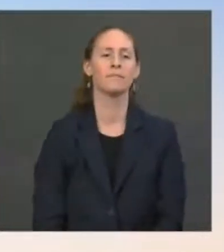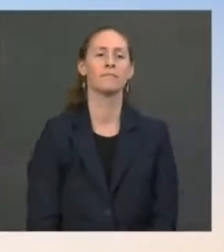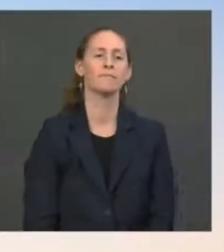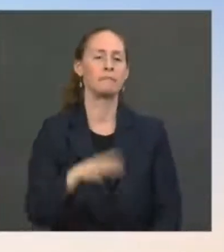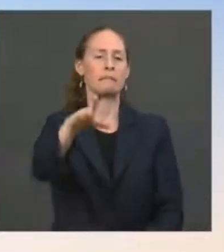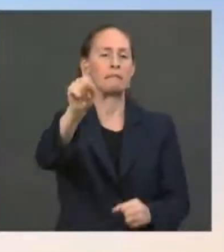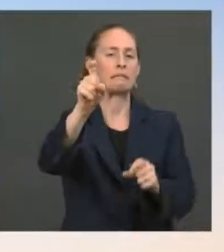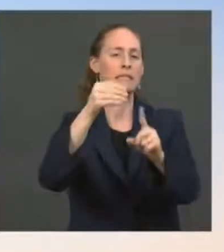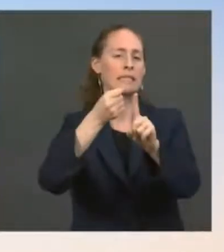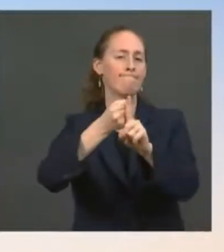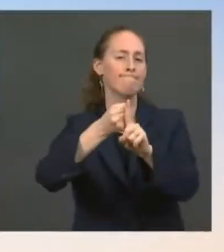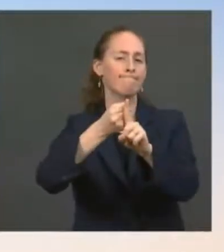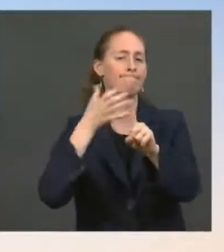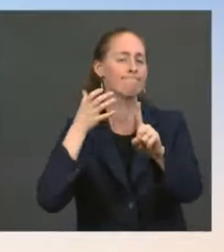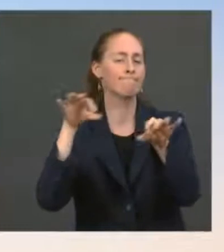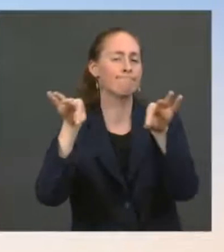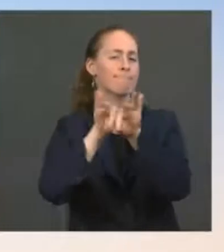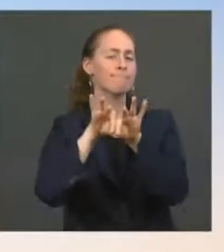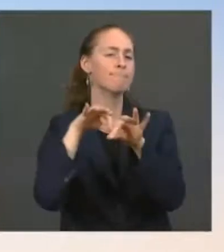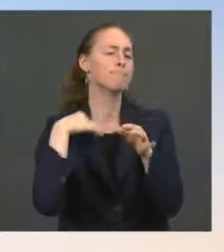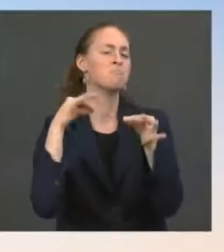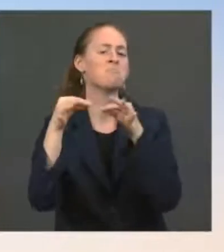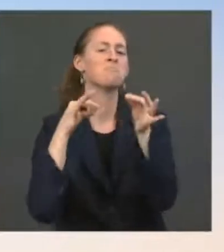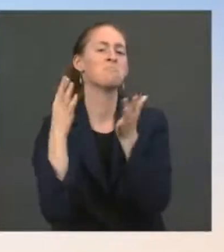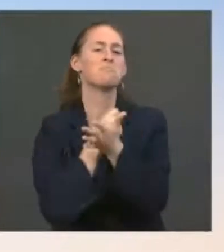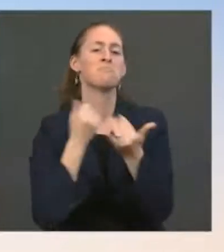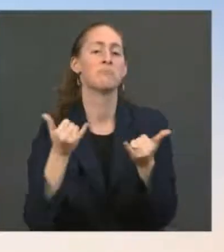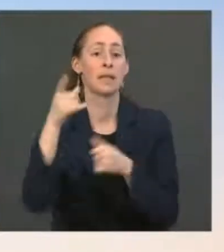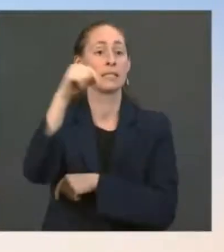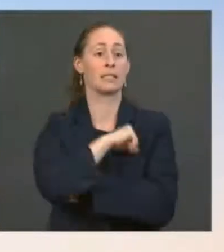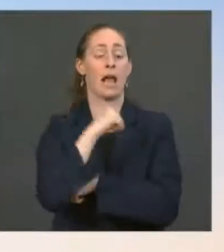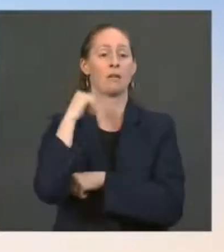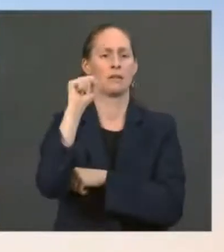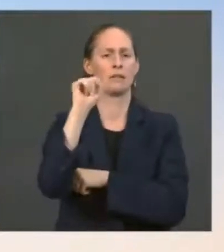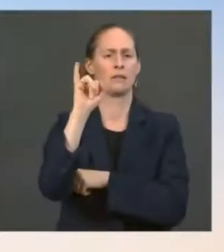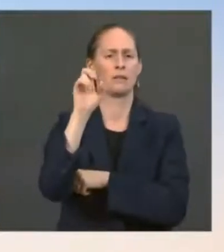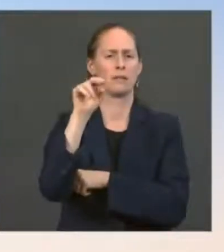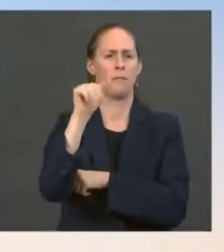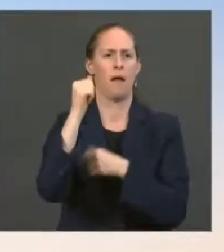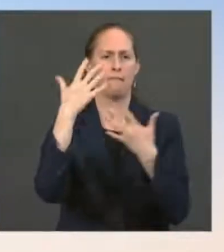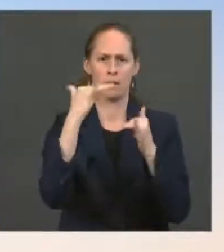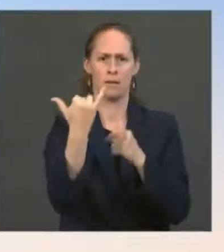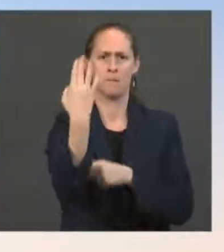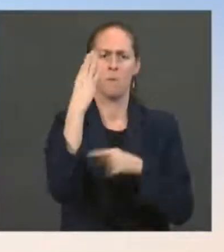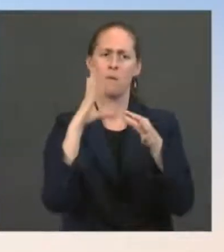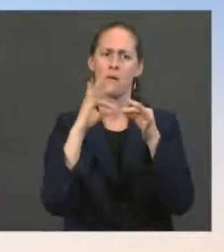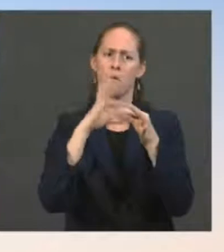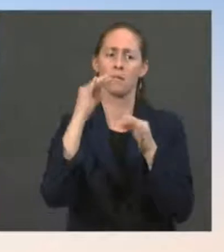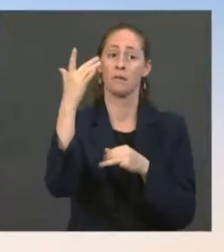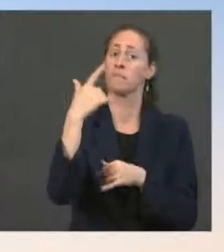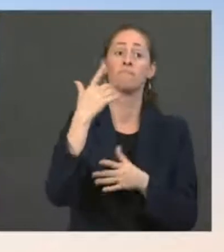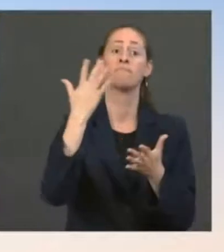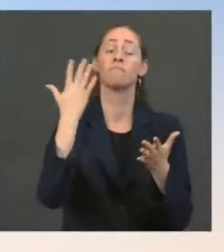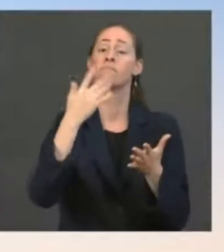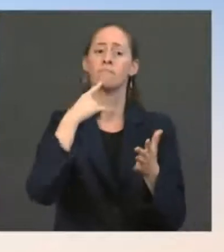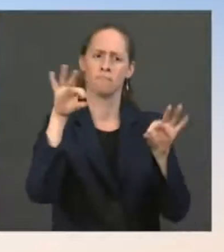is very important. And Senator Sinema put out a statement this morning. So as she said, and I would reiterate from here, the protection of the freedom to